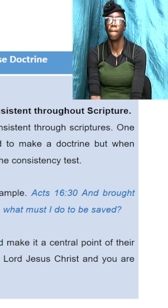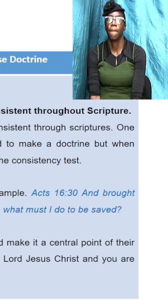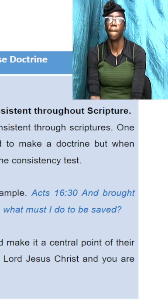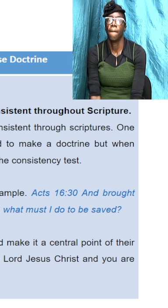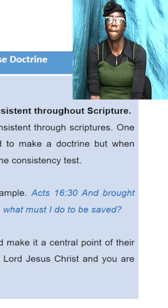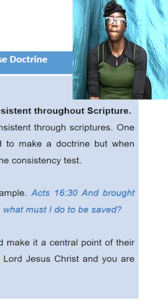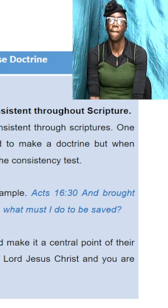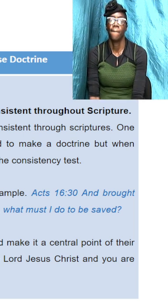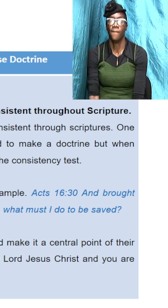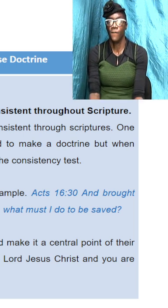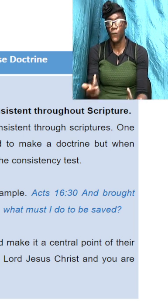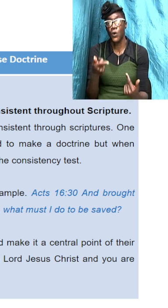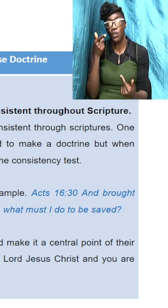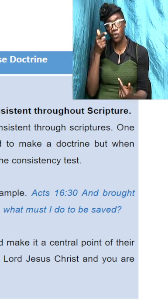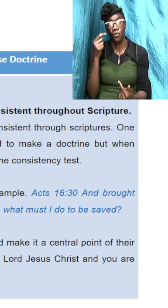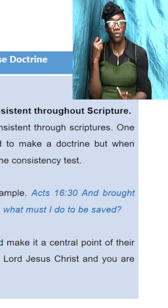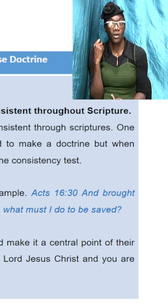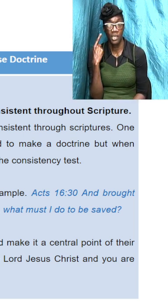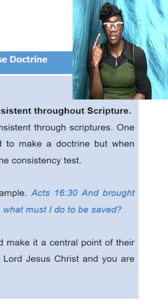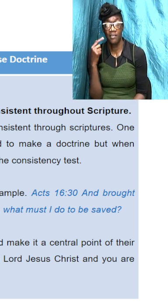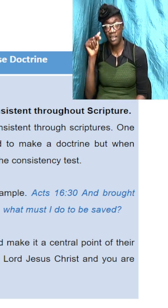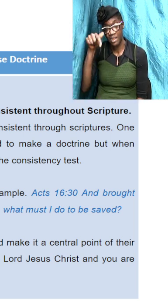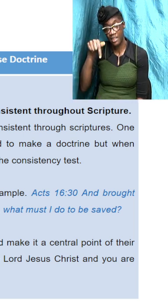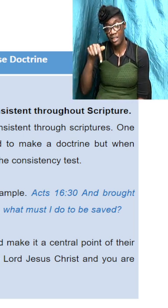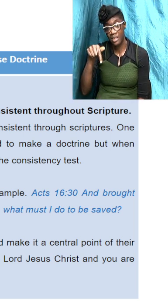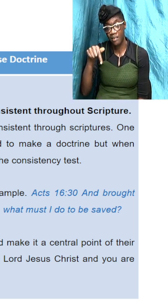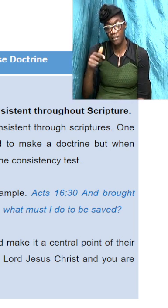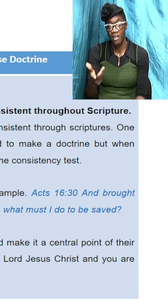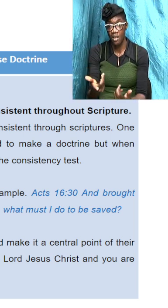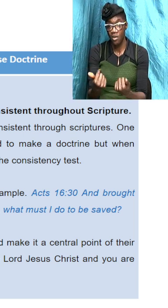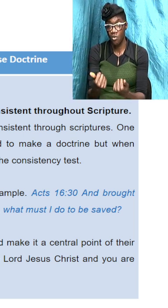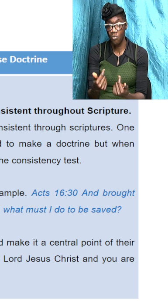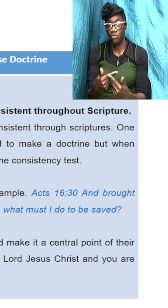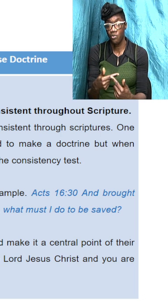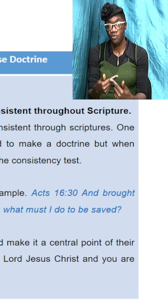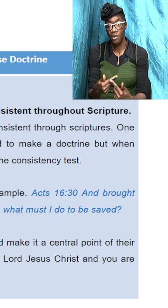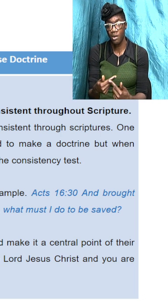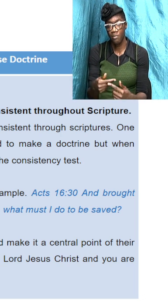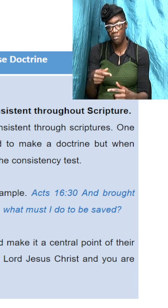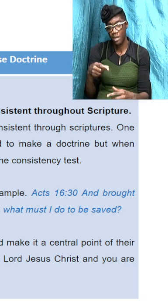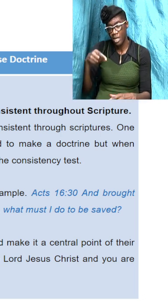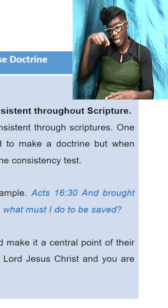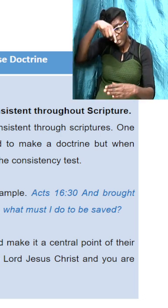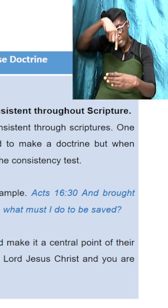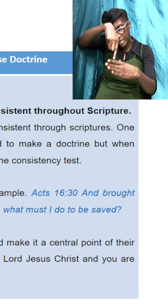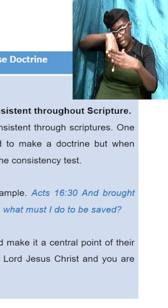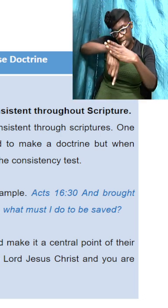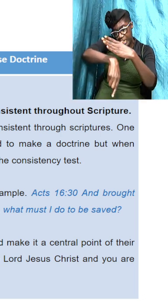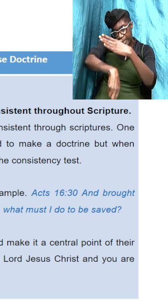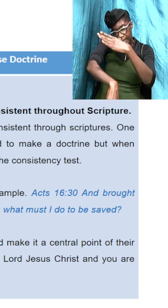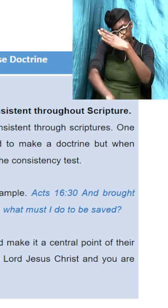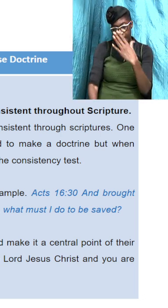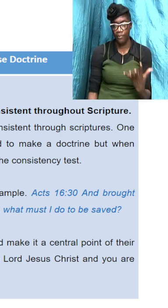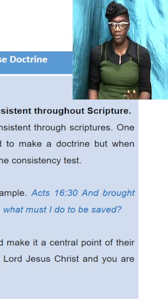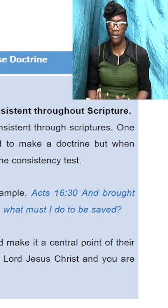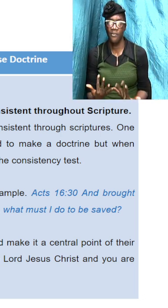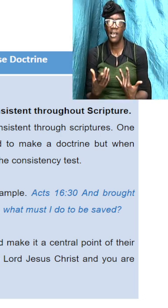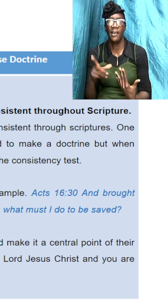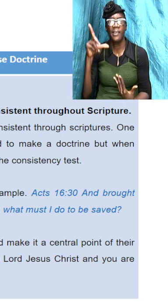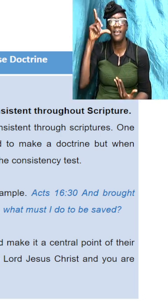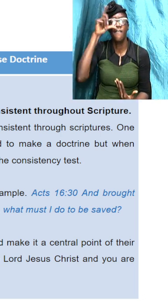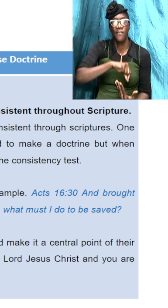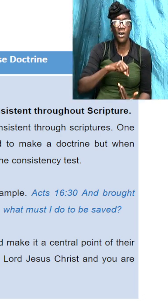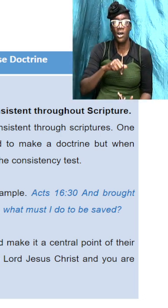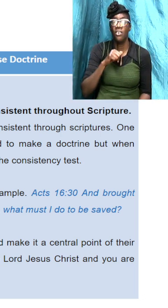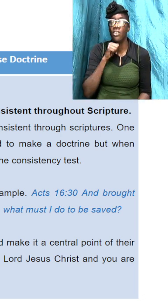I want us to understand that this comes from the depths of hell and is false it is not